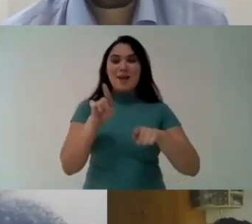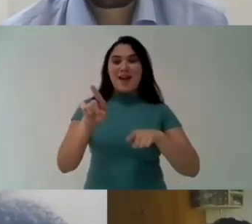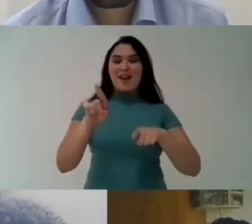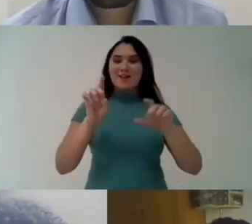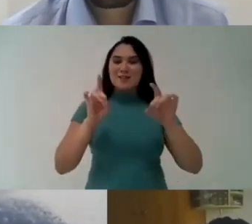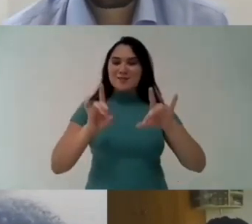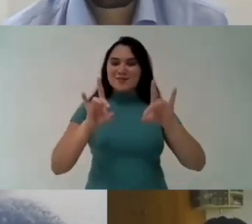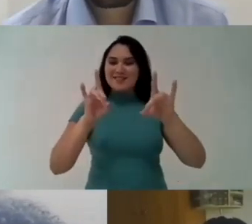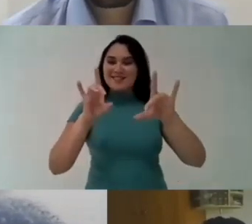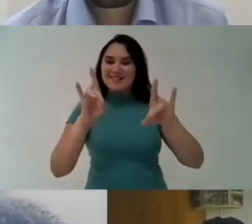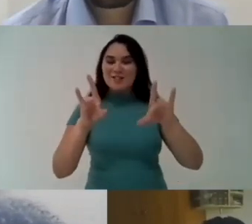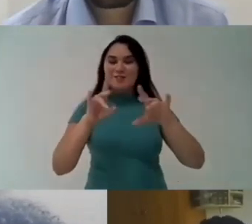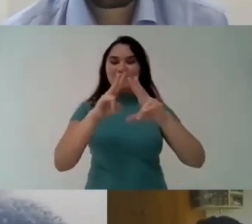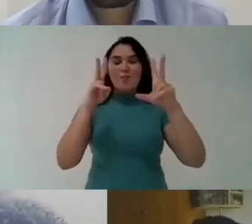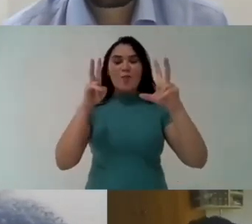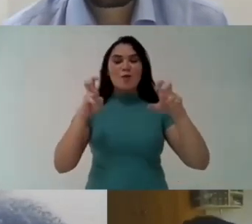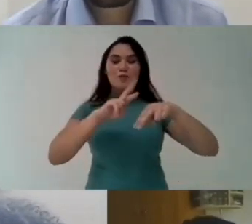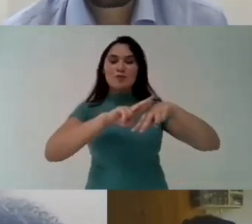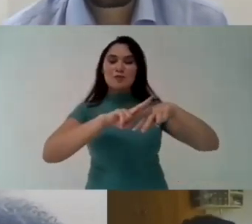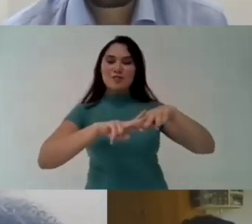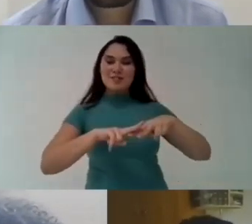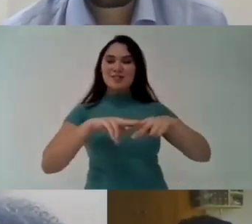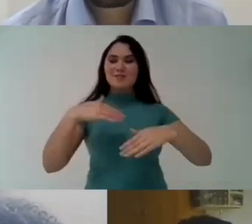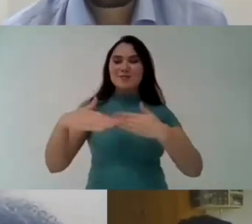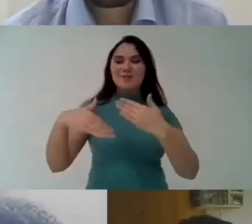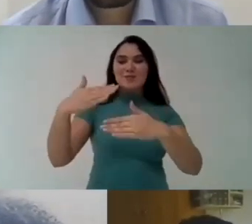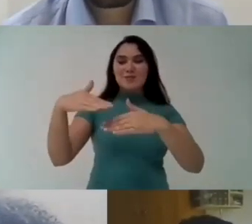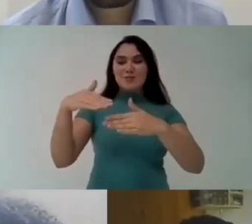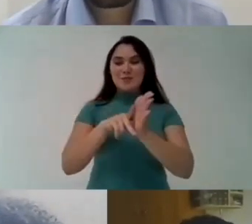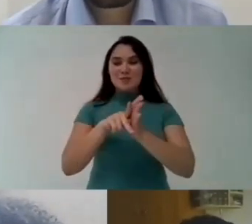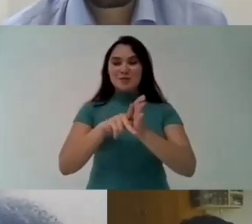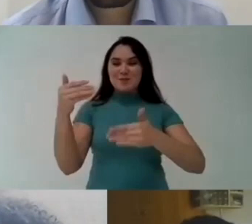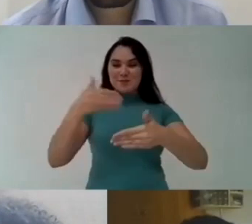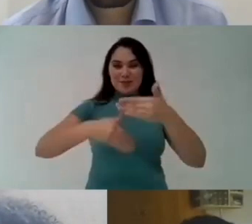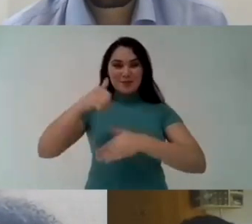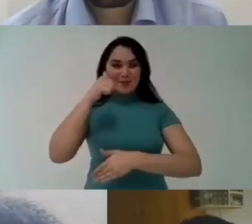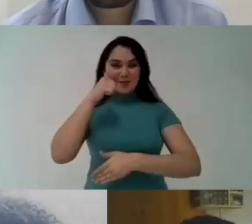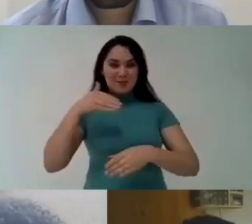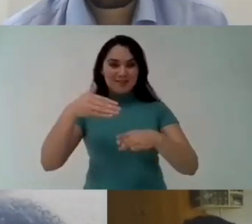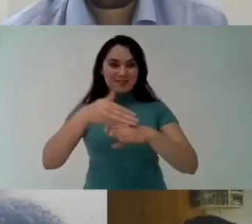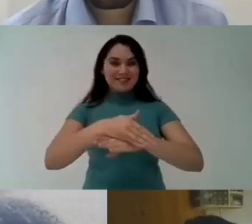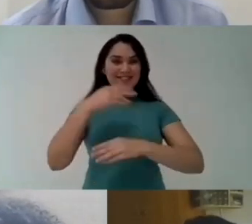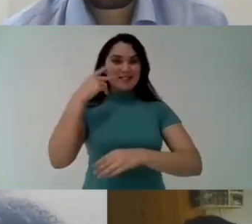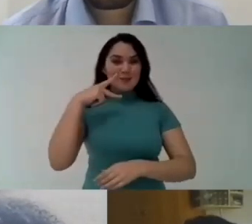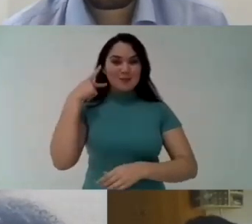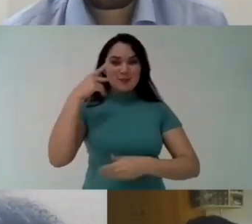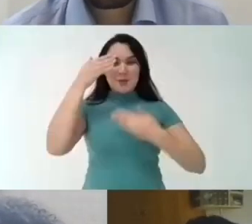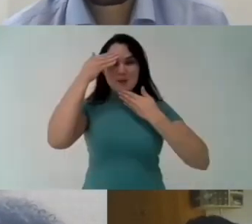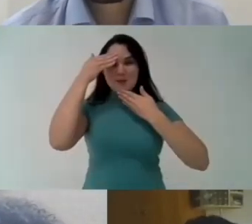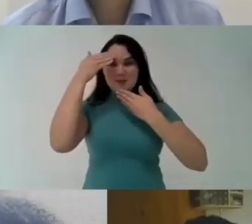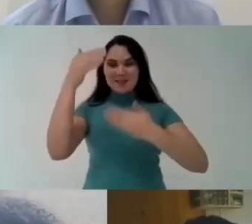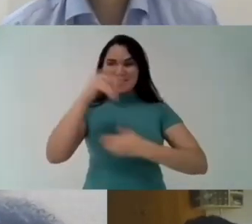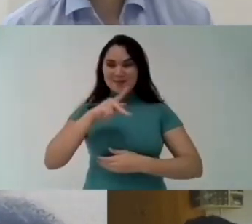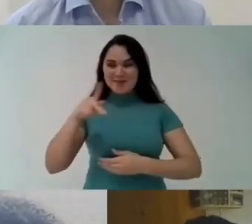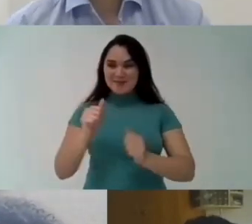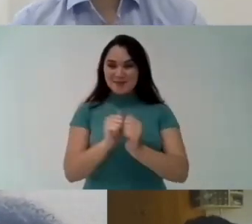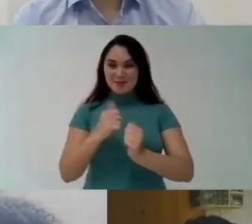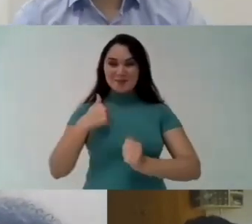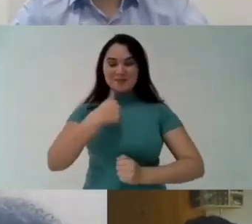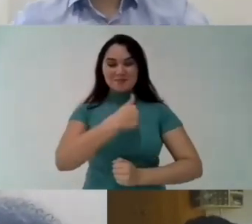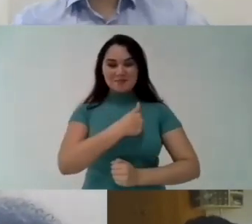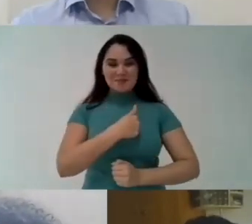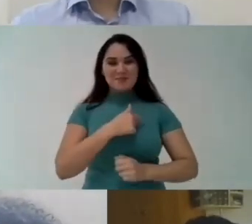specialized in gender and uh she developed uh she develops research